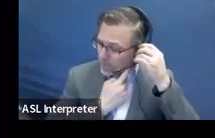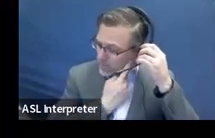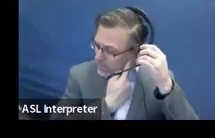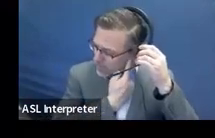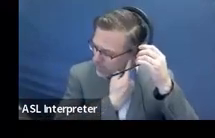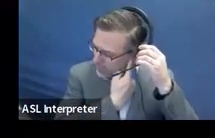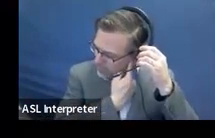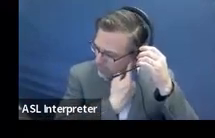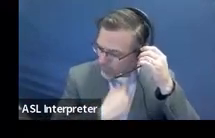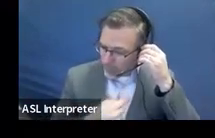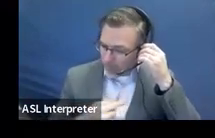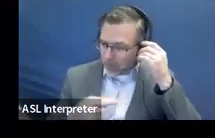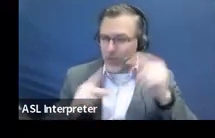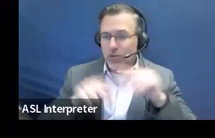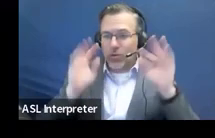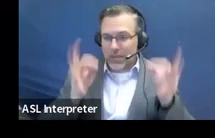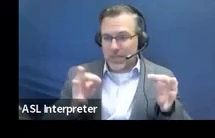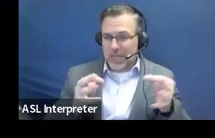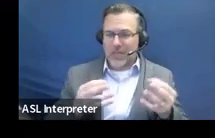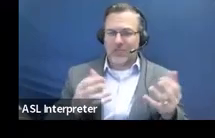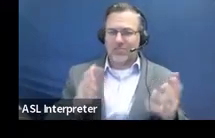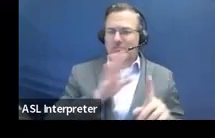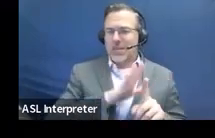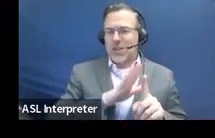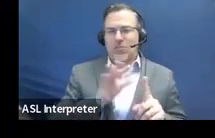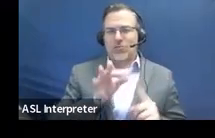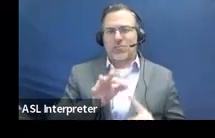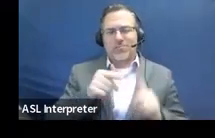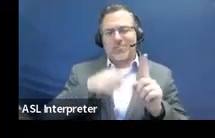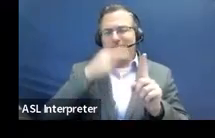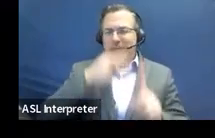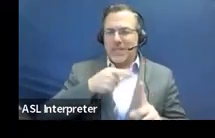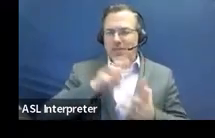determine that specific learning disability or math.